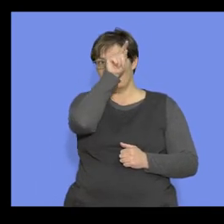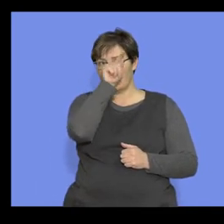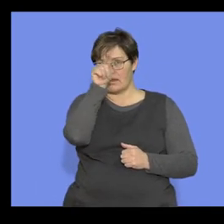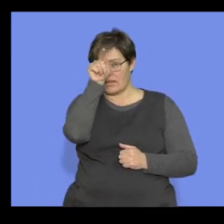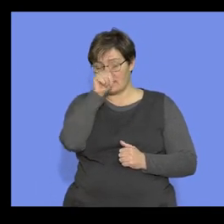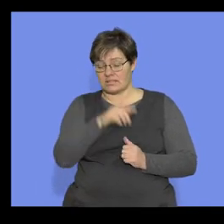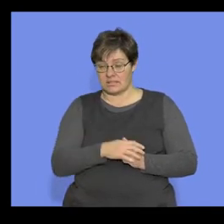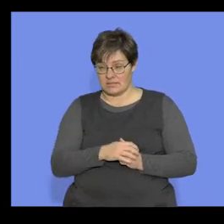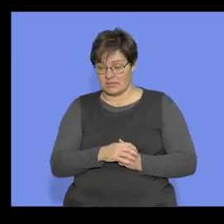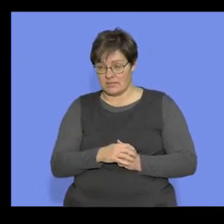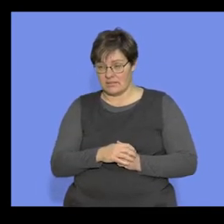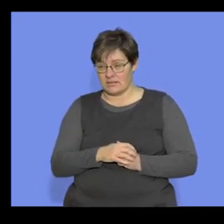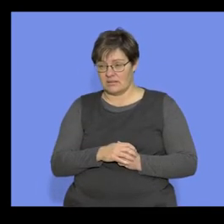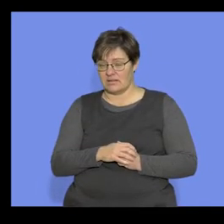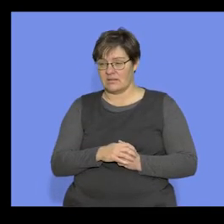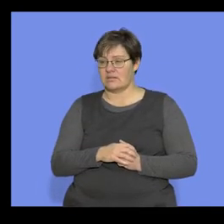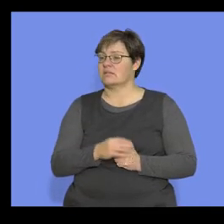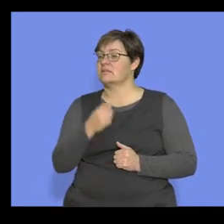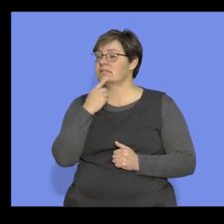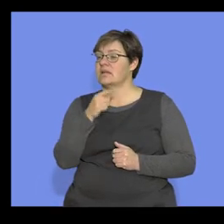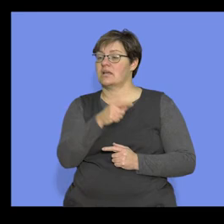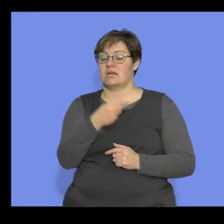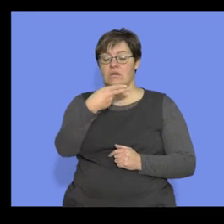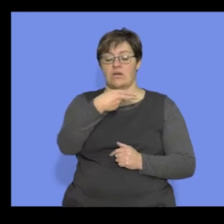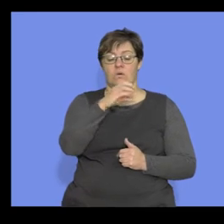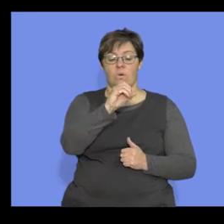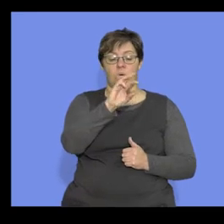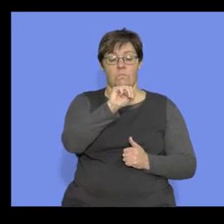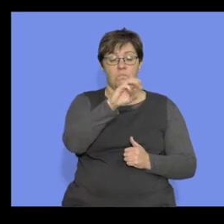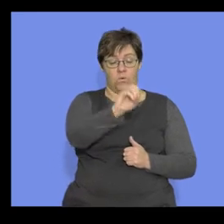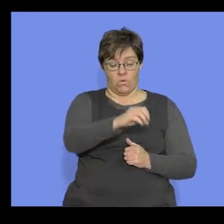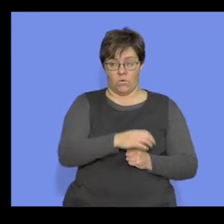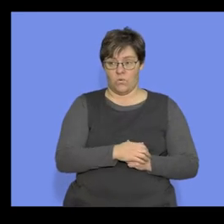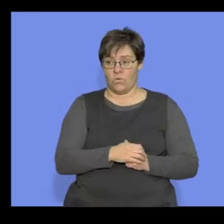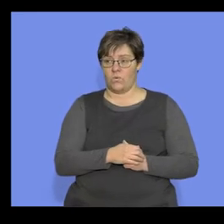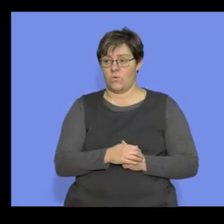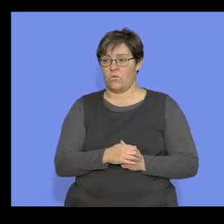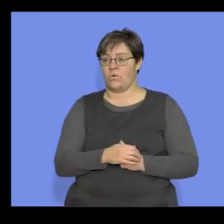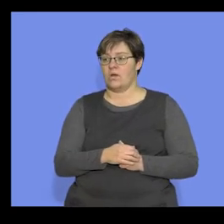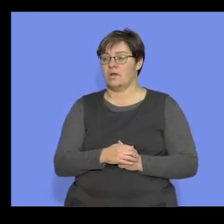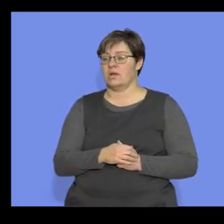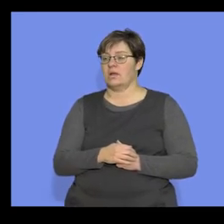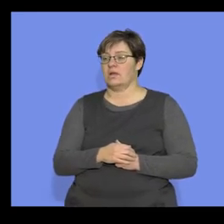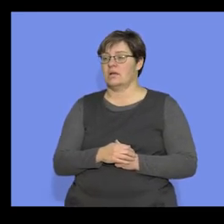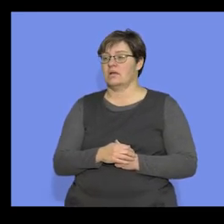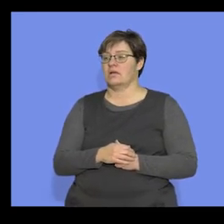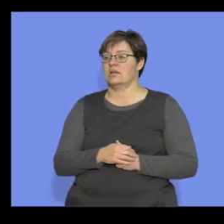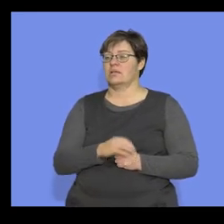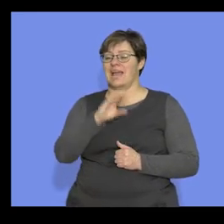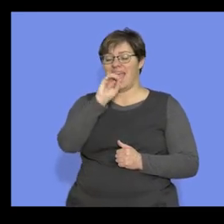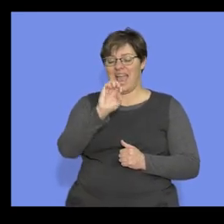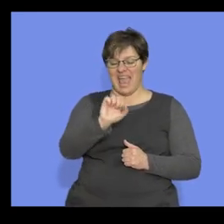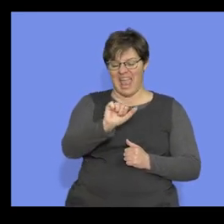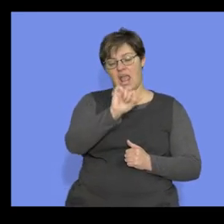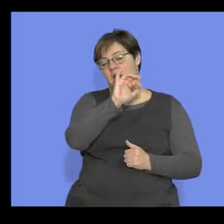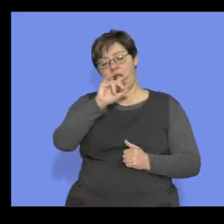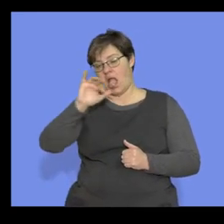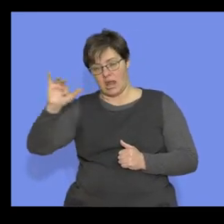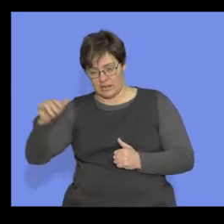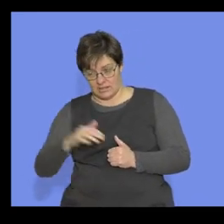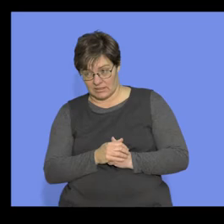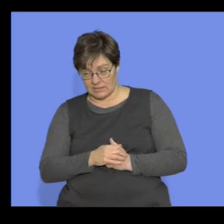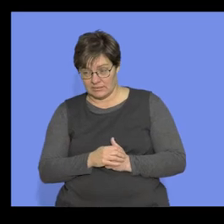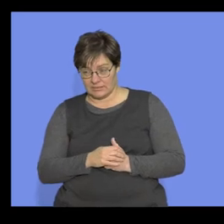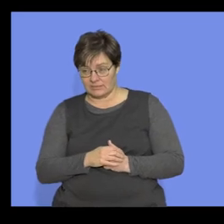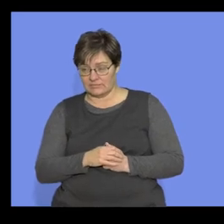that is the genus over there. Okay, so I'm going to say homo, and I'm just going to write A, because it's a